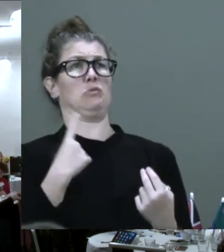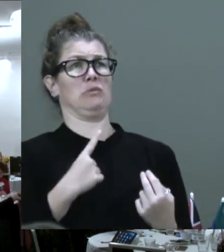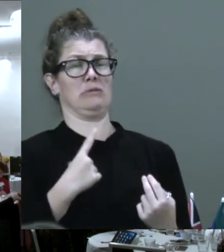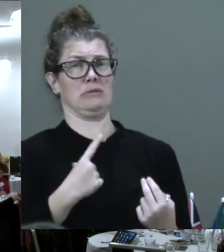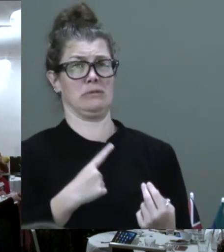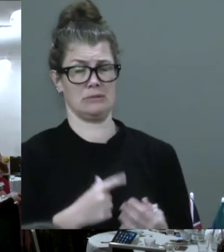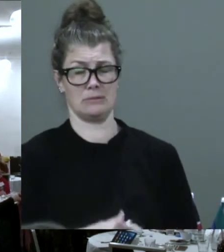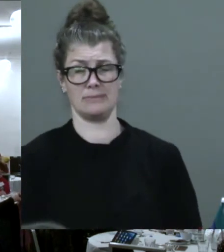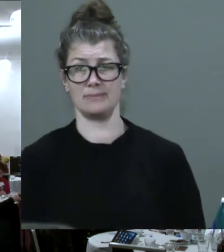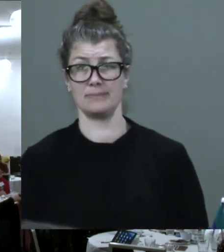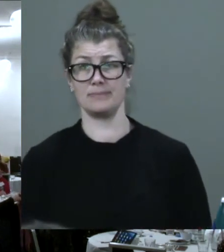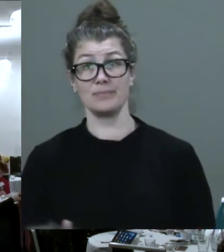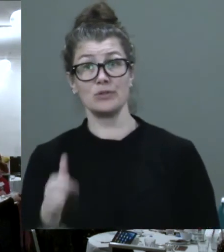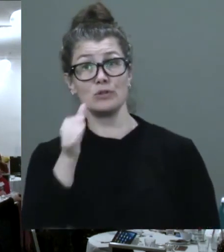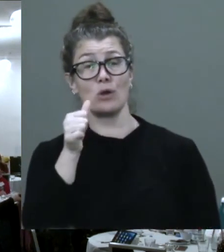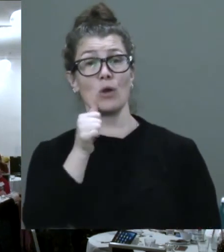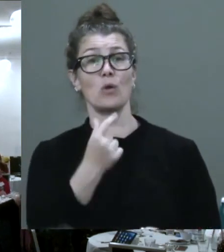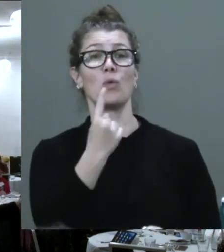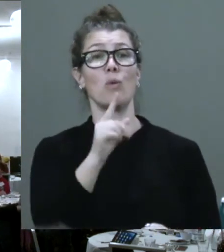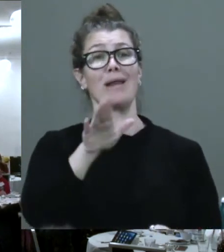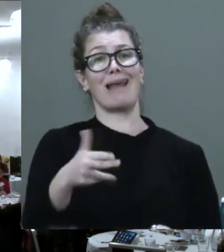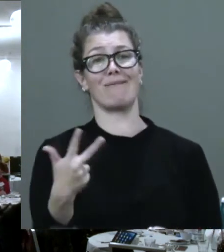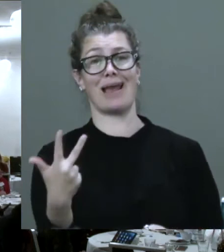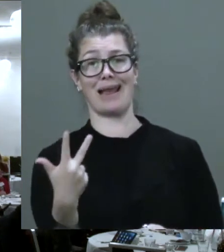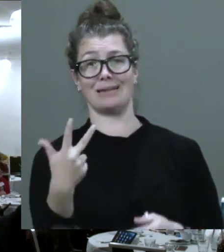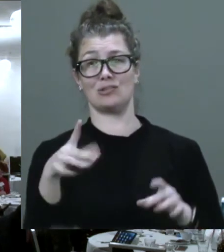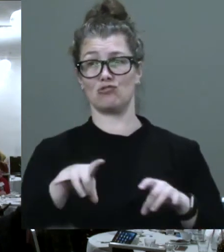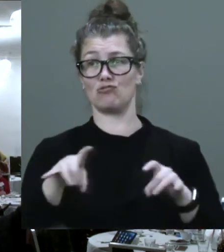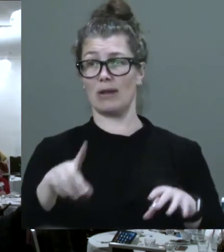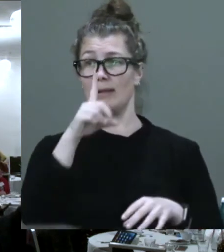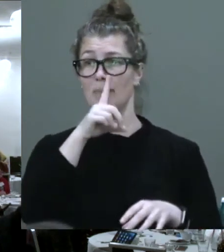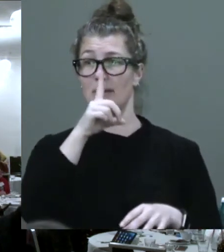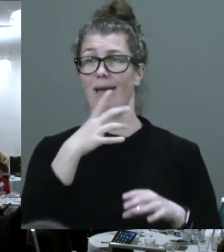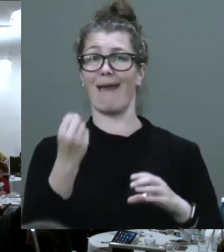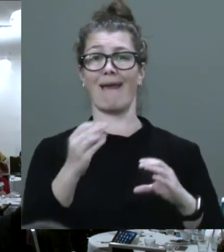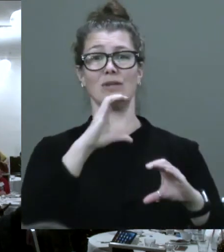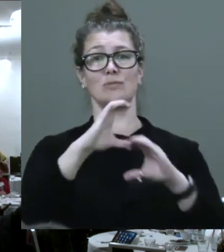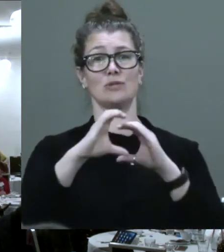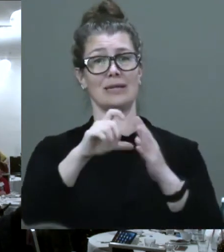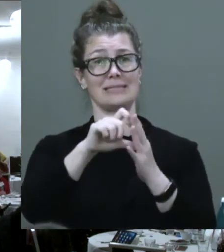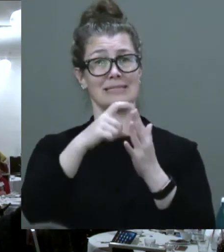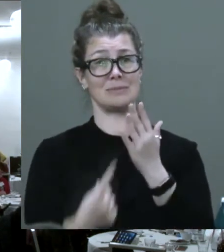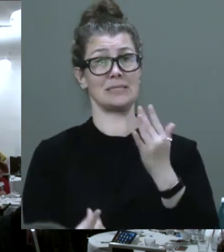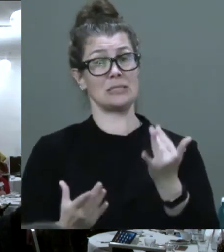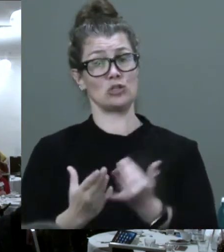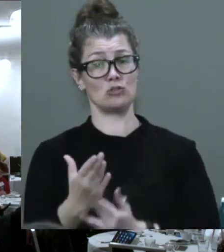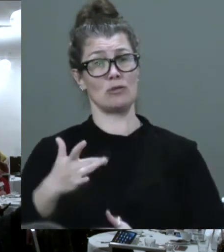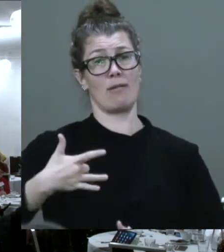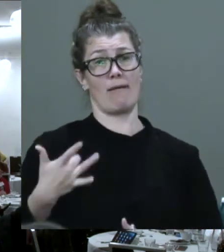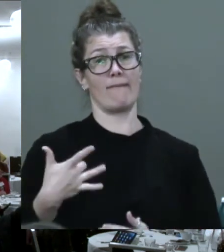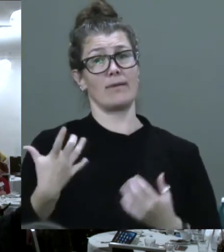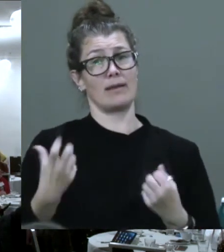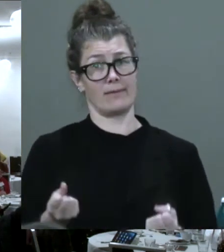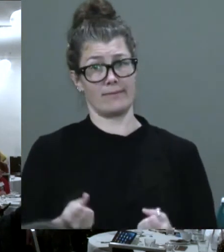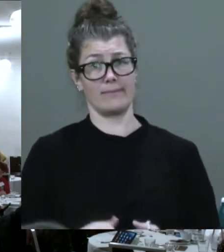Did you know, one in eight Australians may have a communication disability at some time in their life?